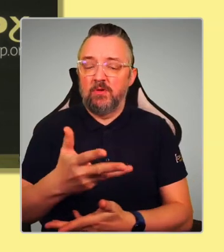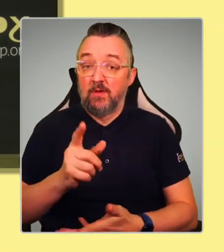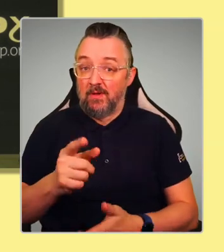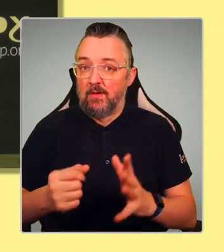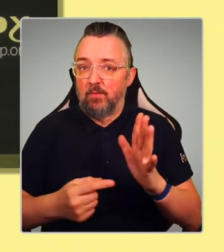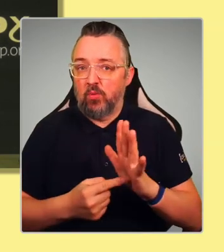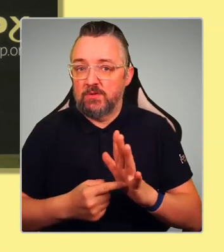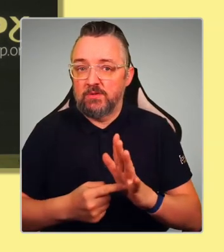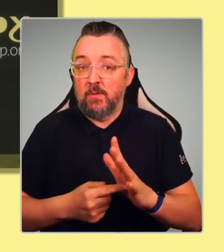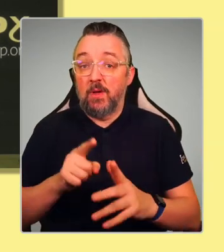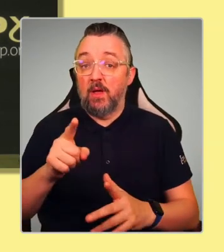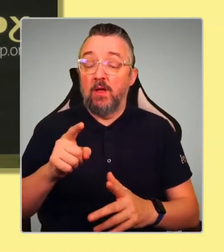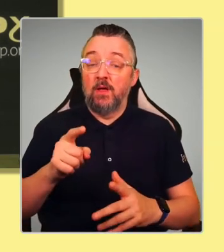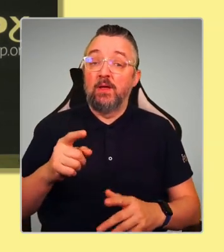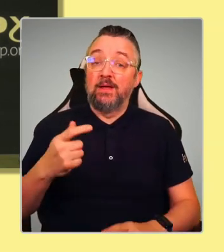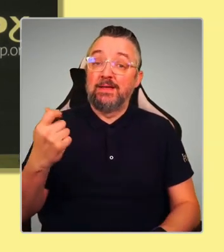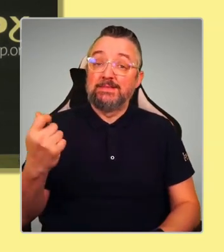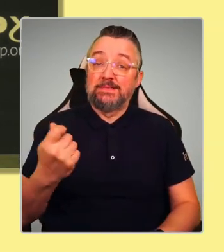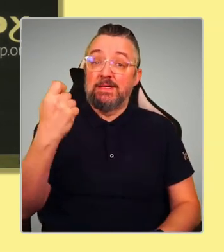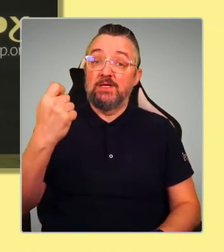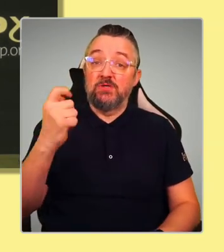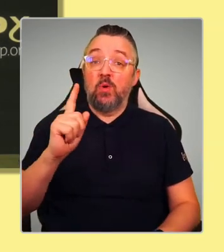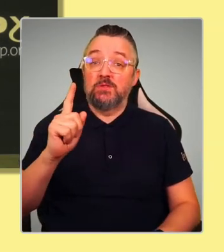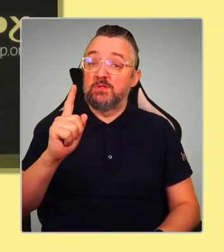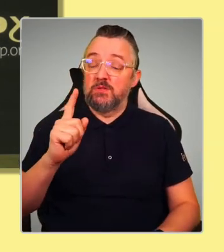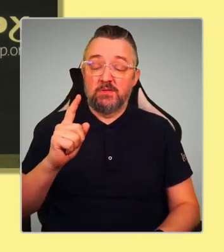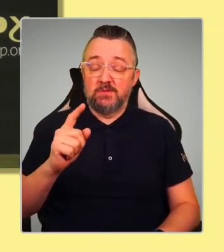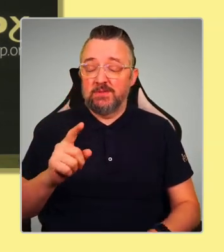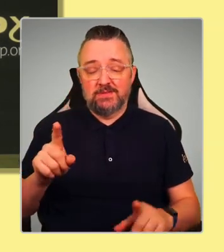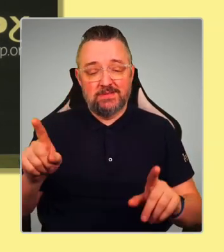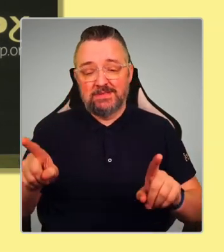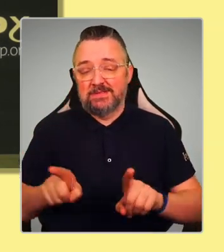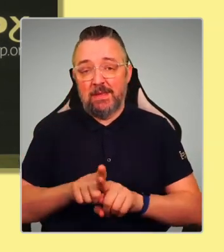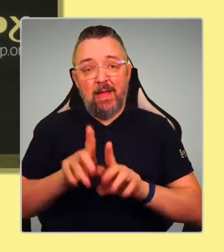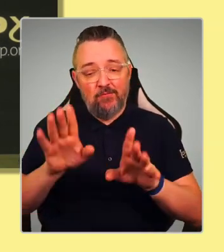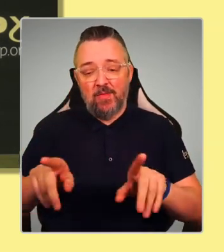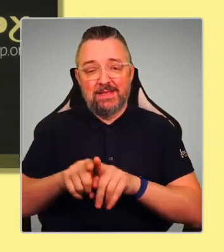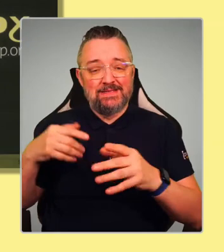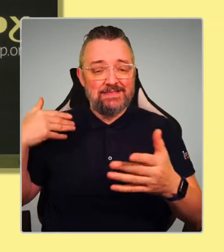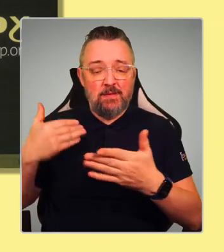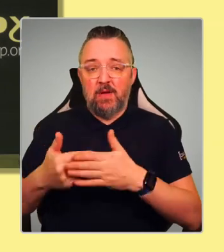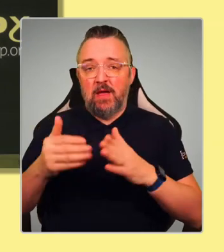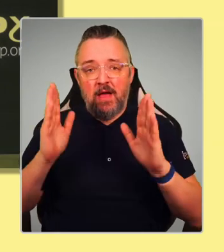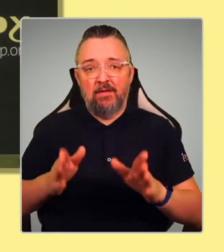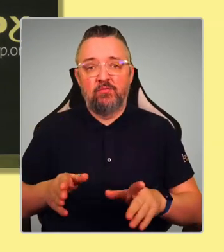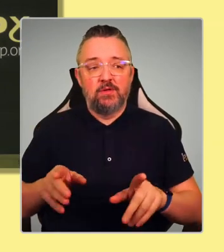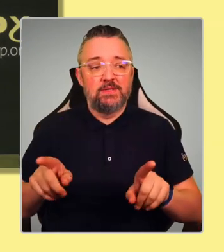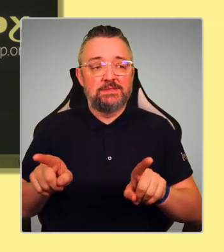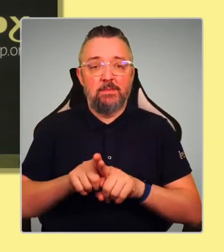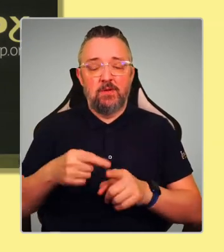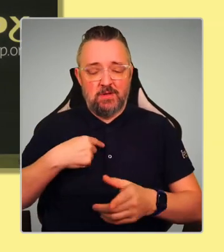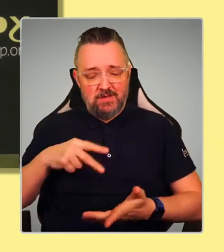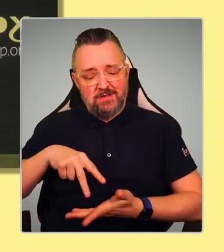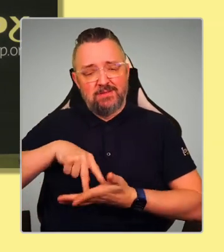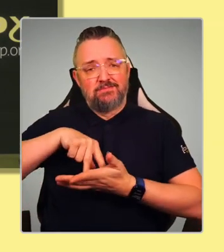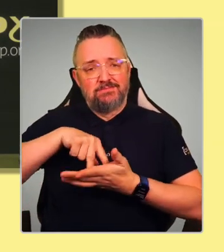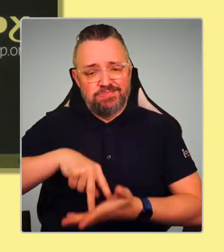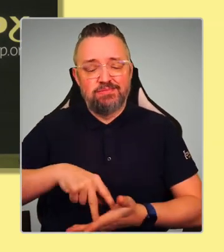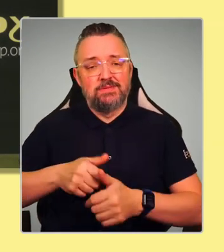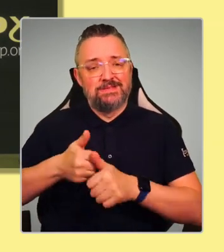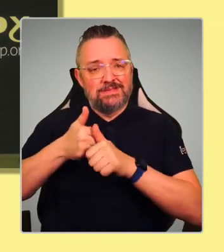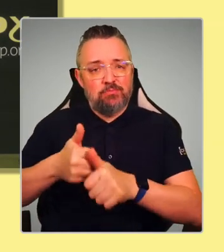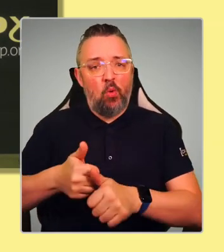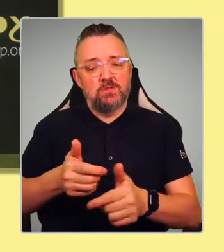success is still the same. It has to be the same. It has to be standing up for ordinary people in Scotland,